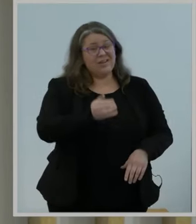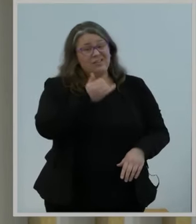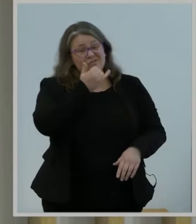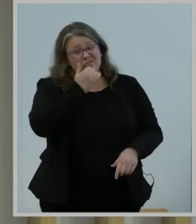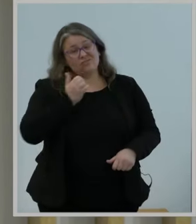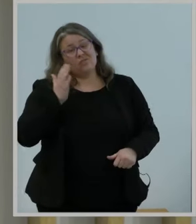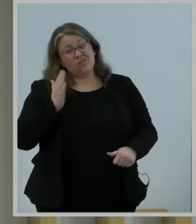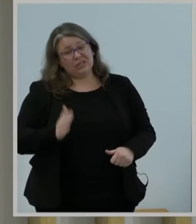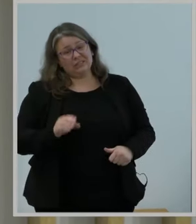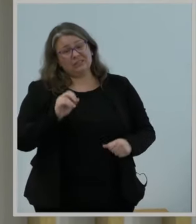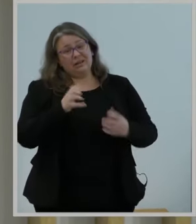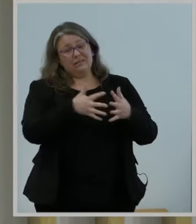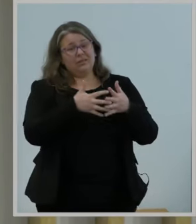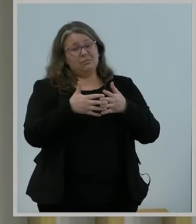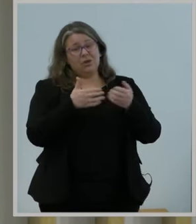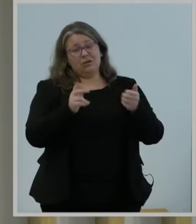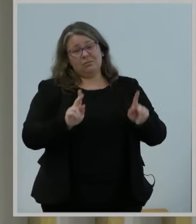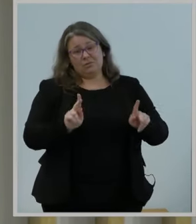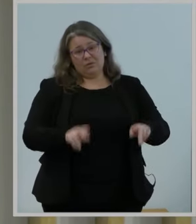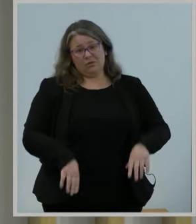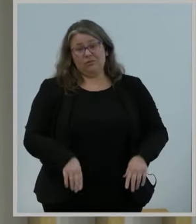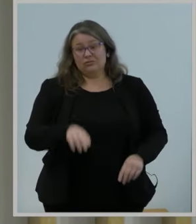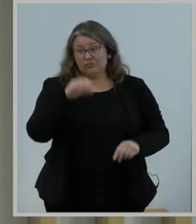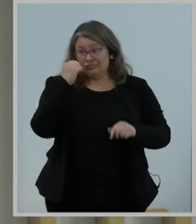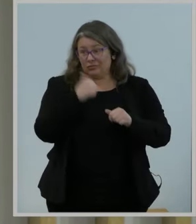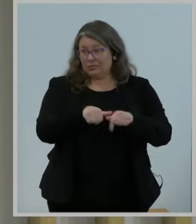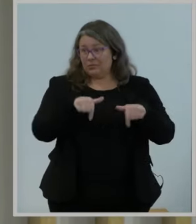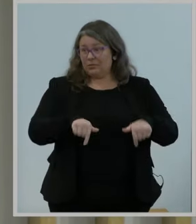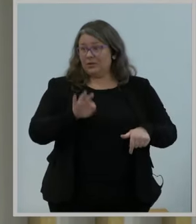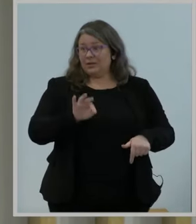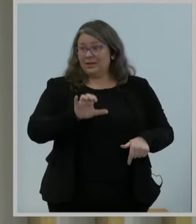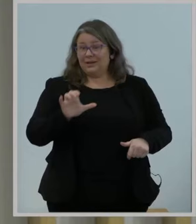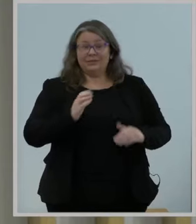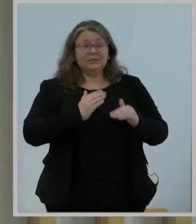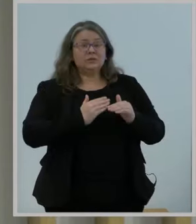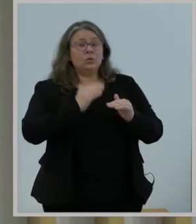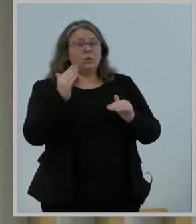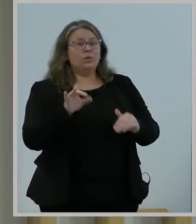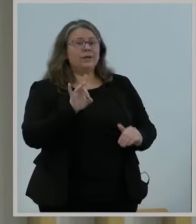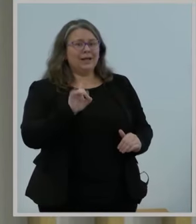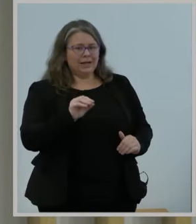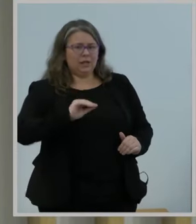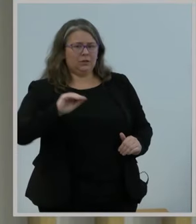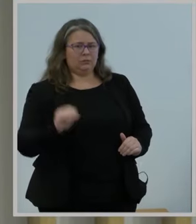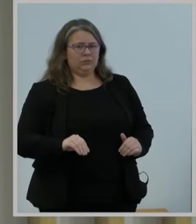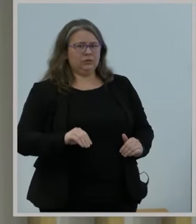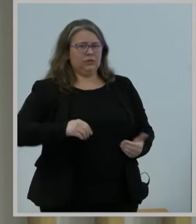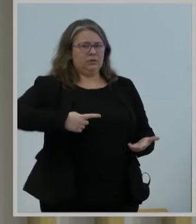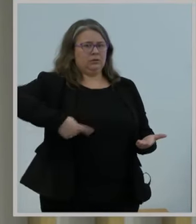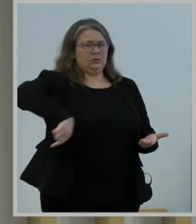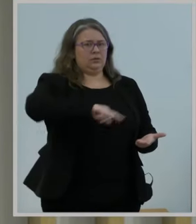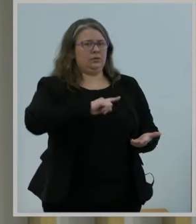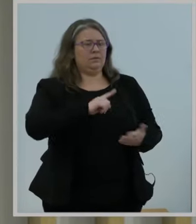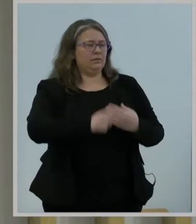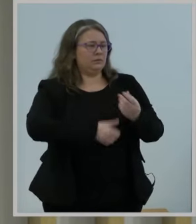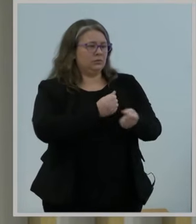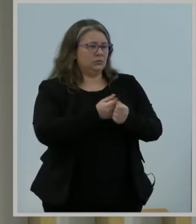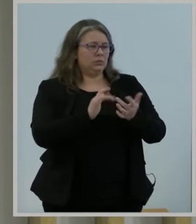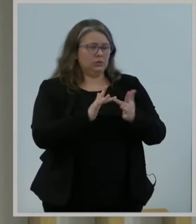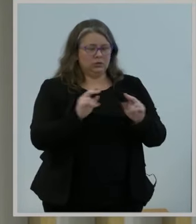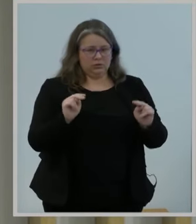neutrality. Today, we begin a process to make this right. We propose to reinstate